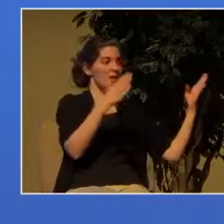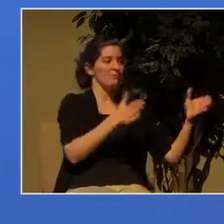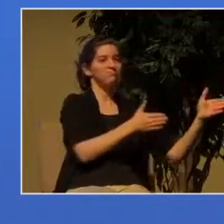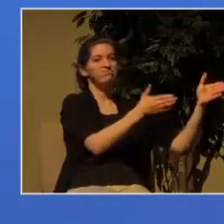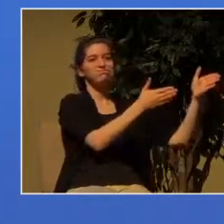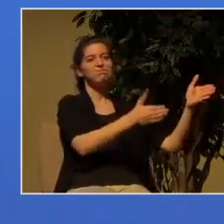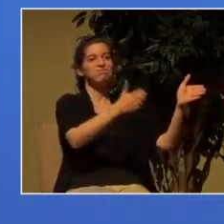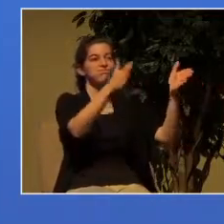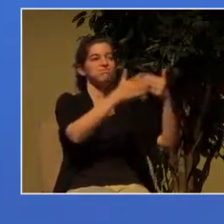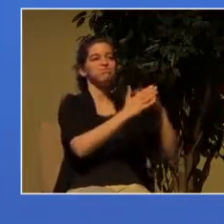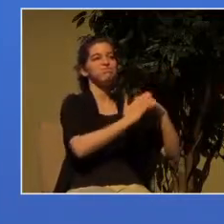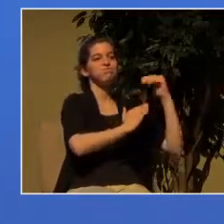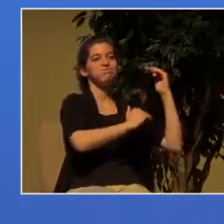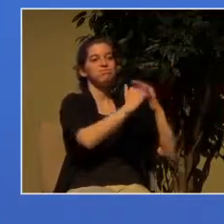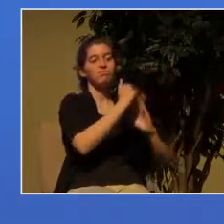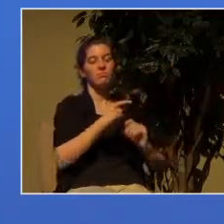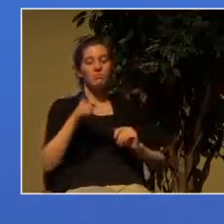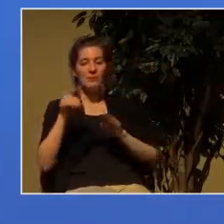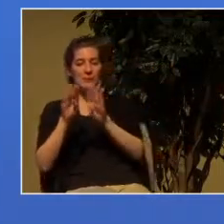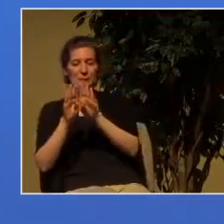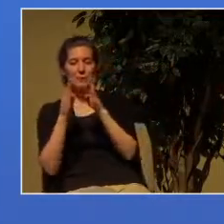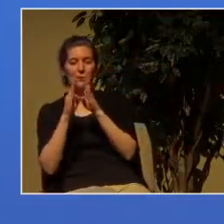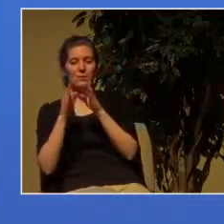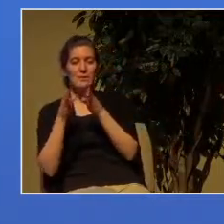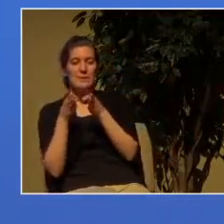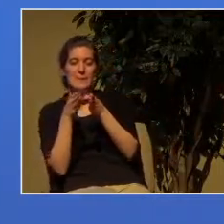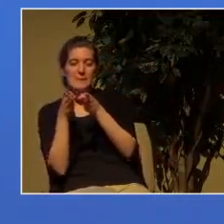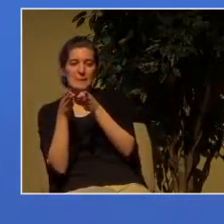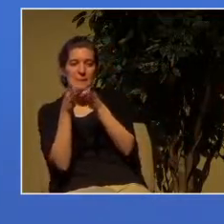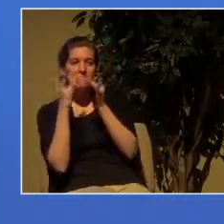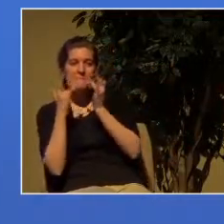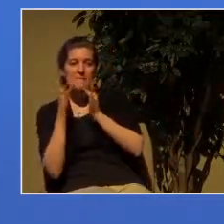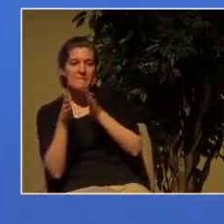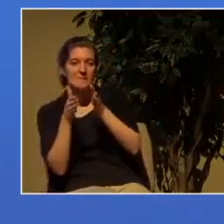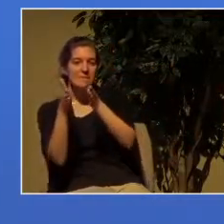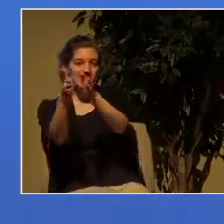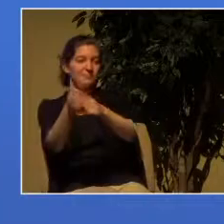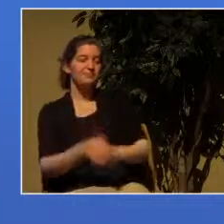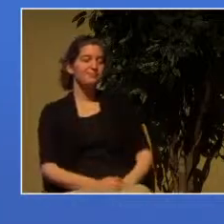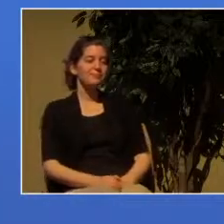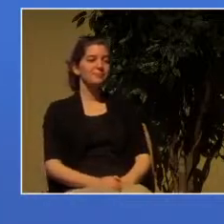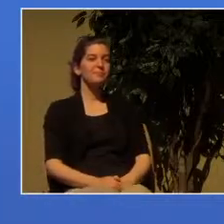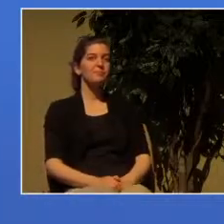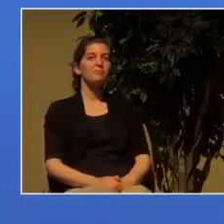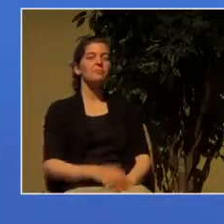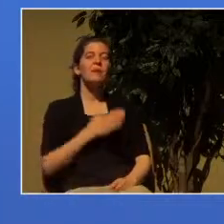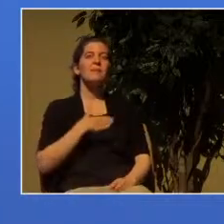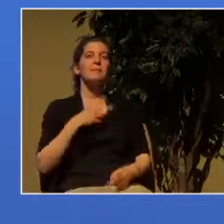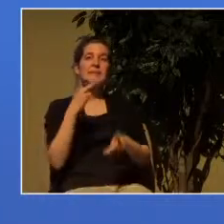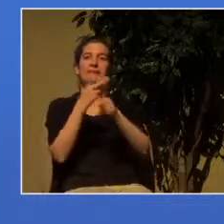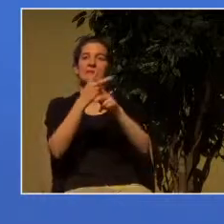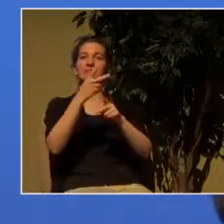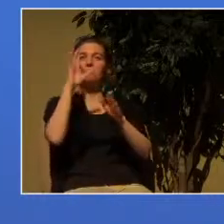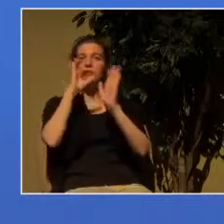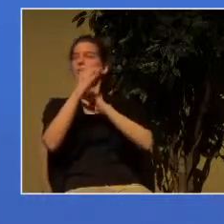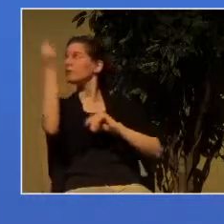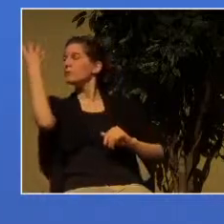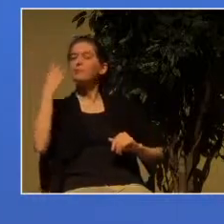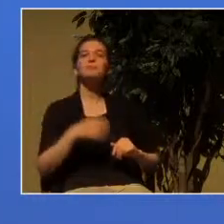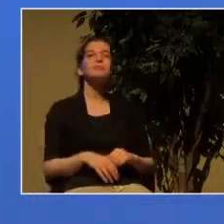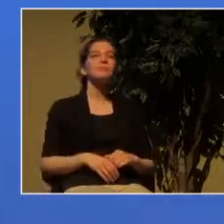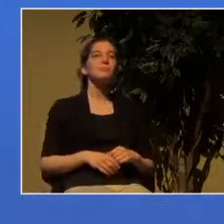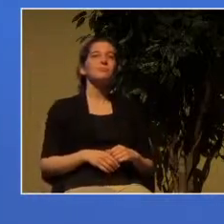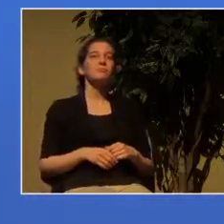road and the narrow gate leads to a narrow road keep that picture up for just a moment and